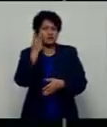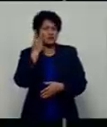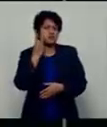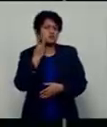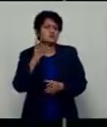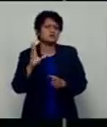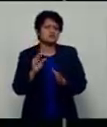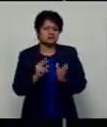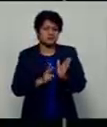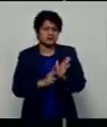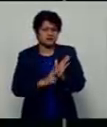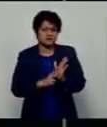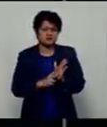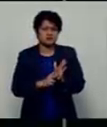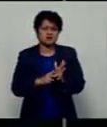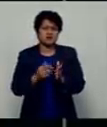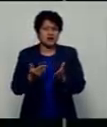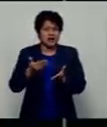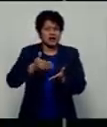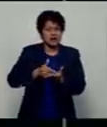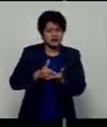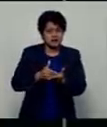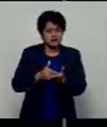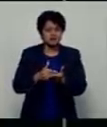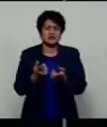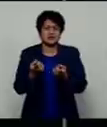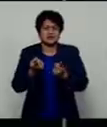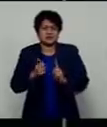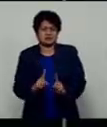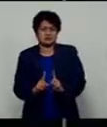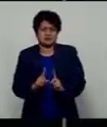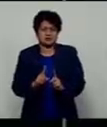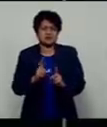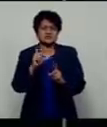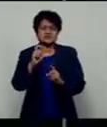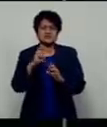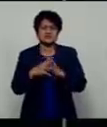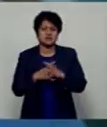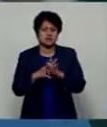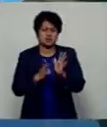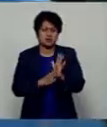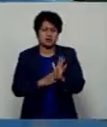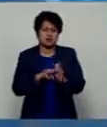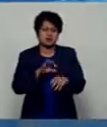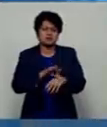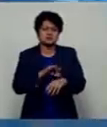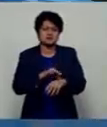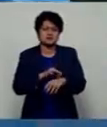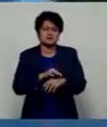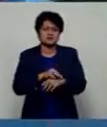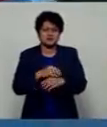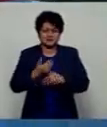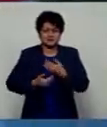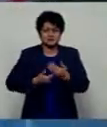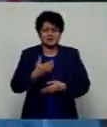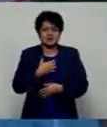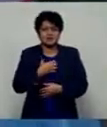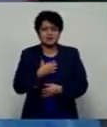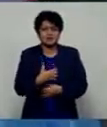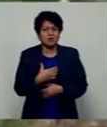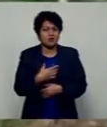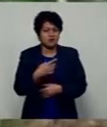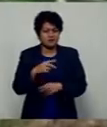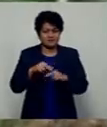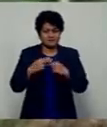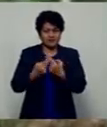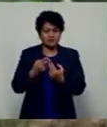who was declared dead on arrival by doctors at the emergency department at CWM Hospital. He further clarifies that the woman's